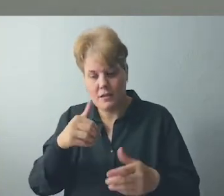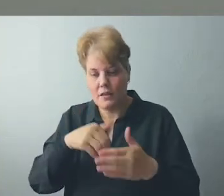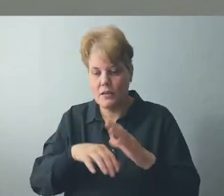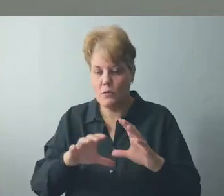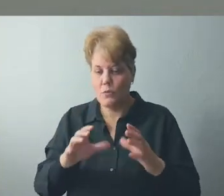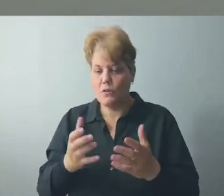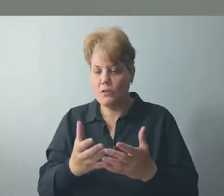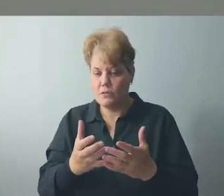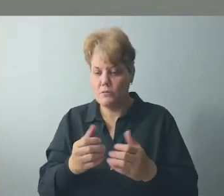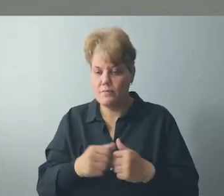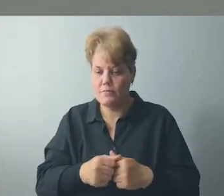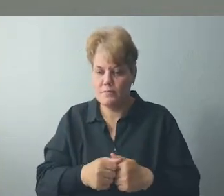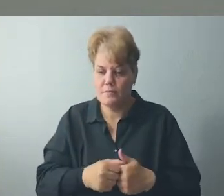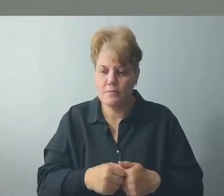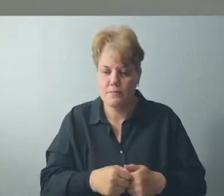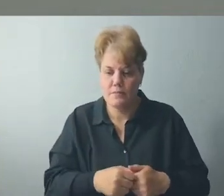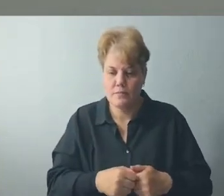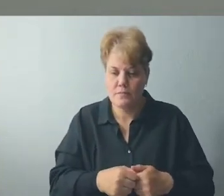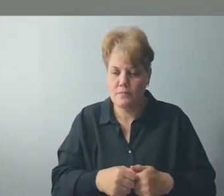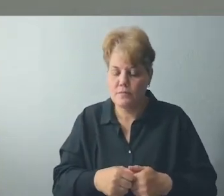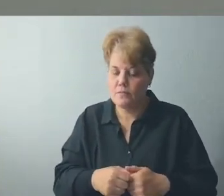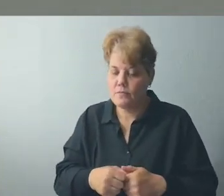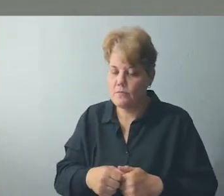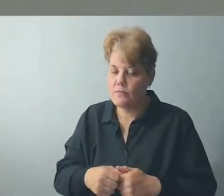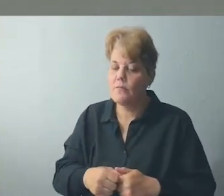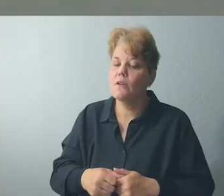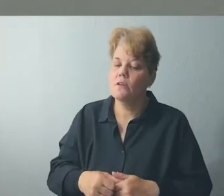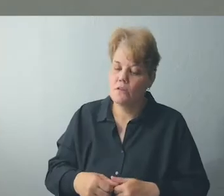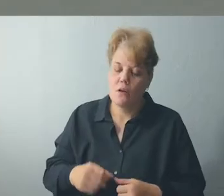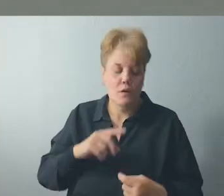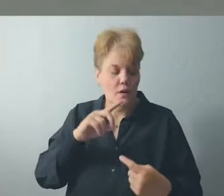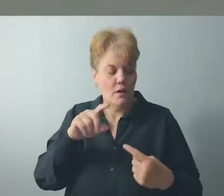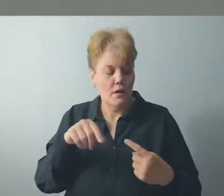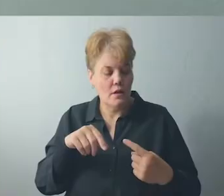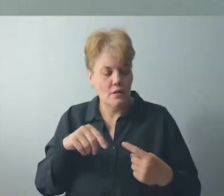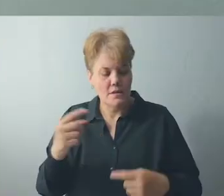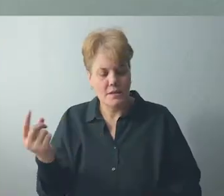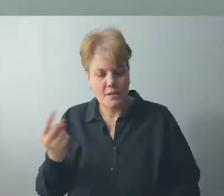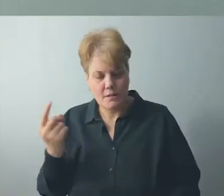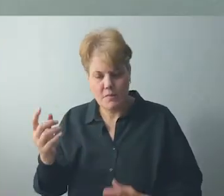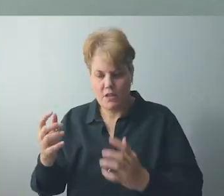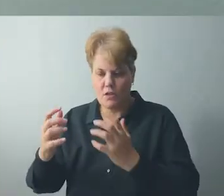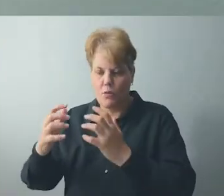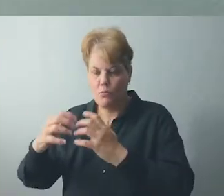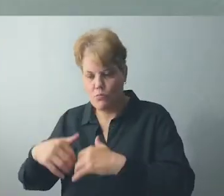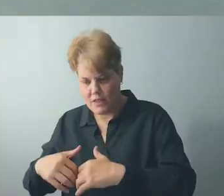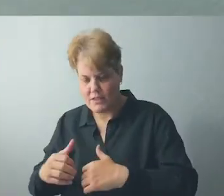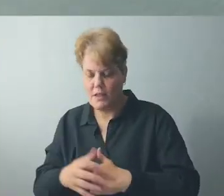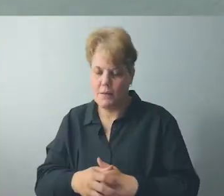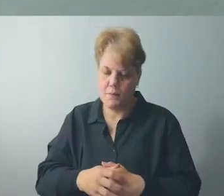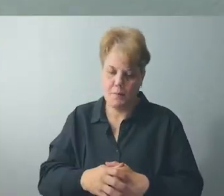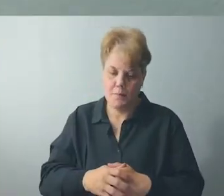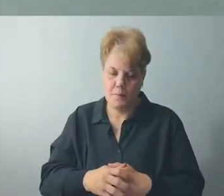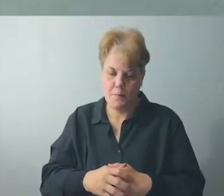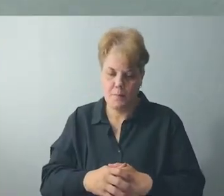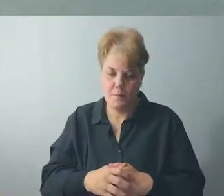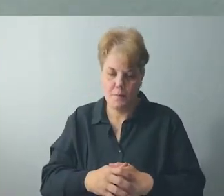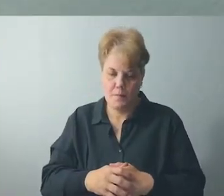into cyberspace? So in relationship to living in a community, what voices do you listen to,